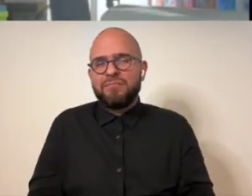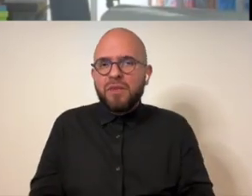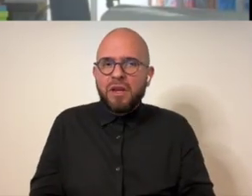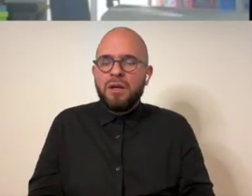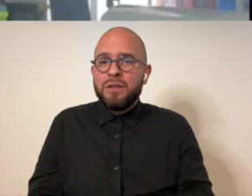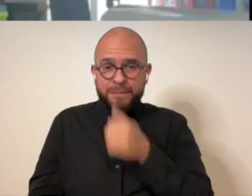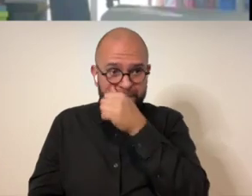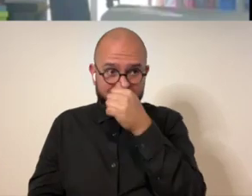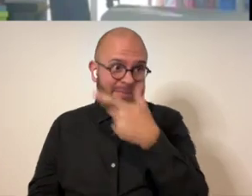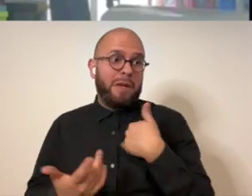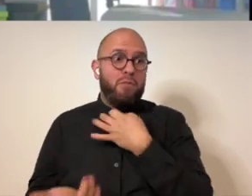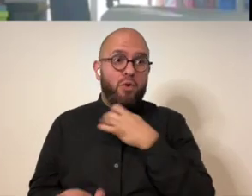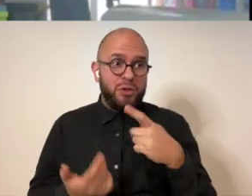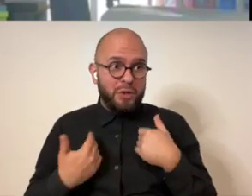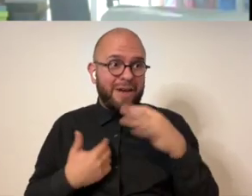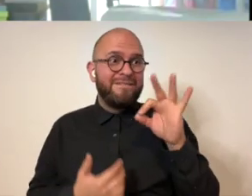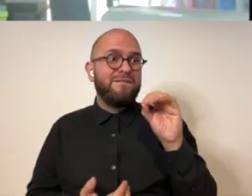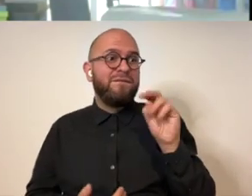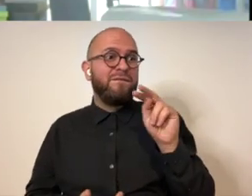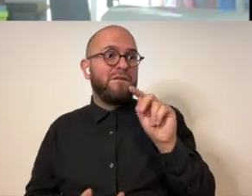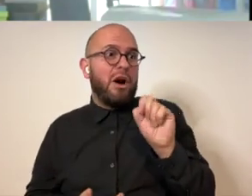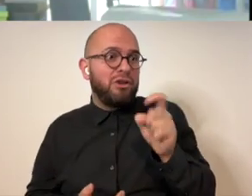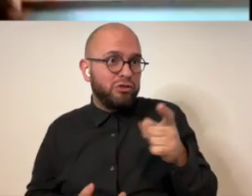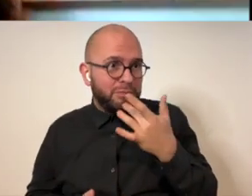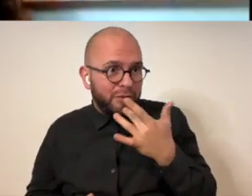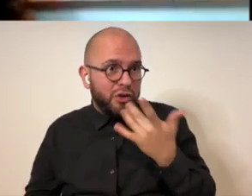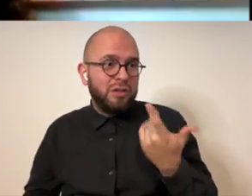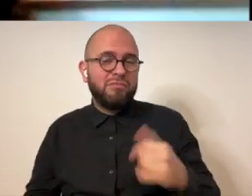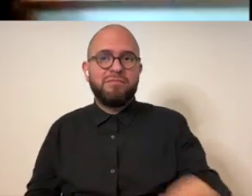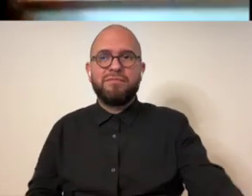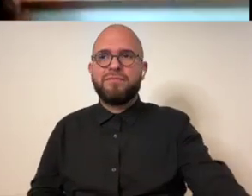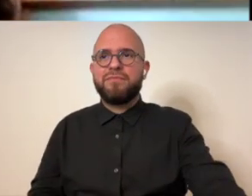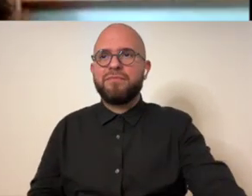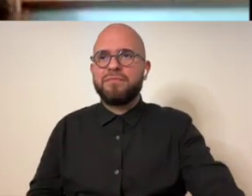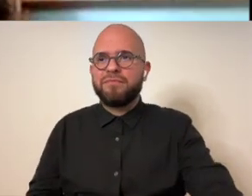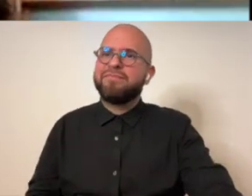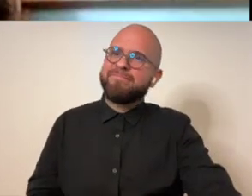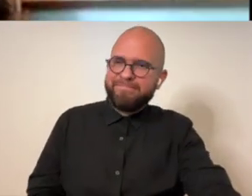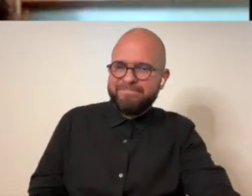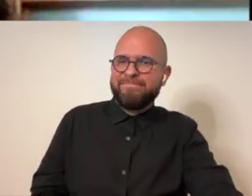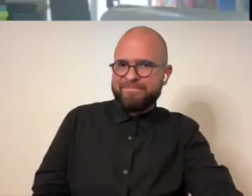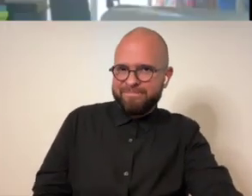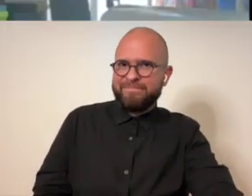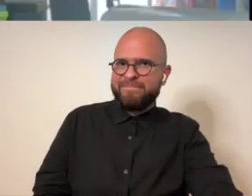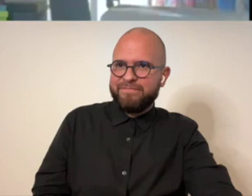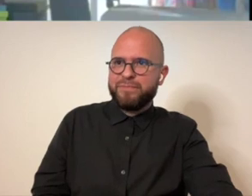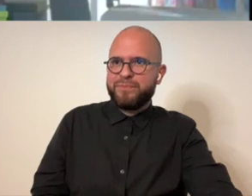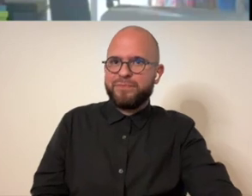lettering do you have like fonts that you prefer i guess for lack of a better